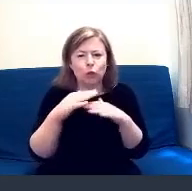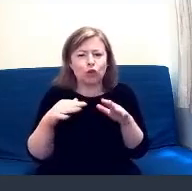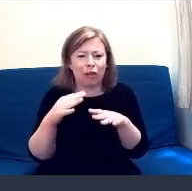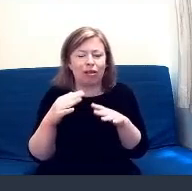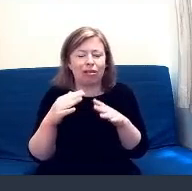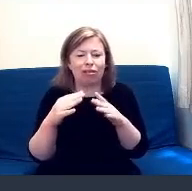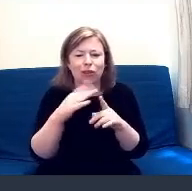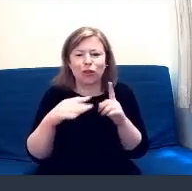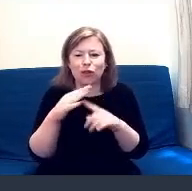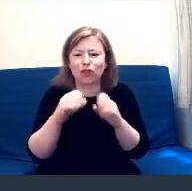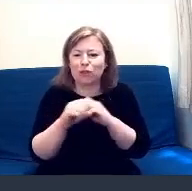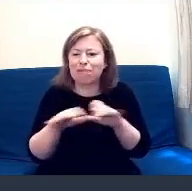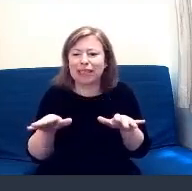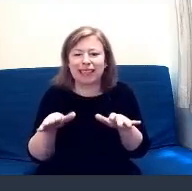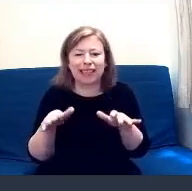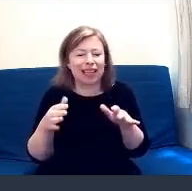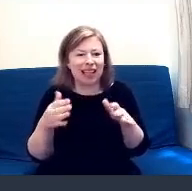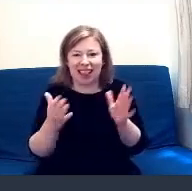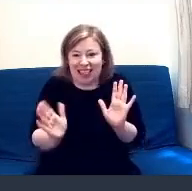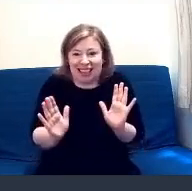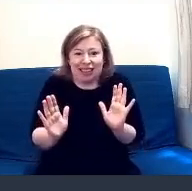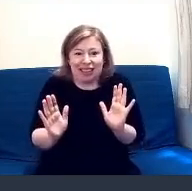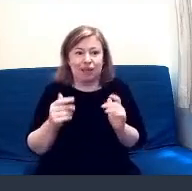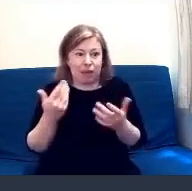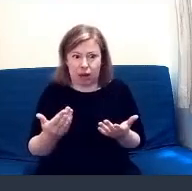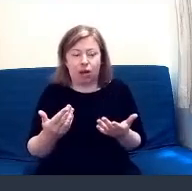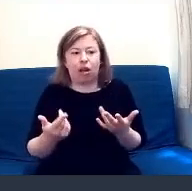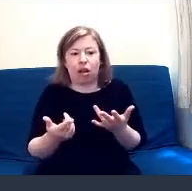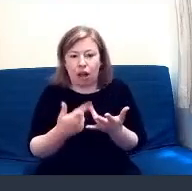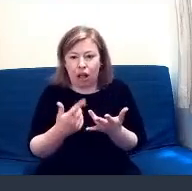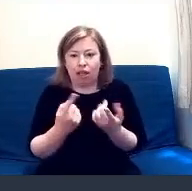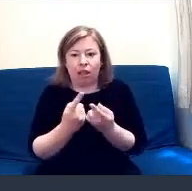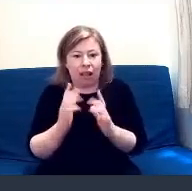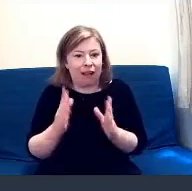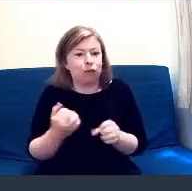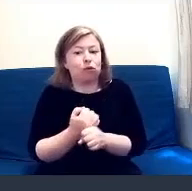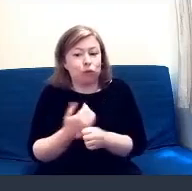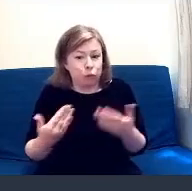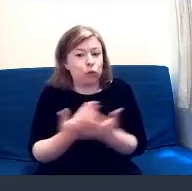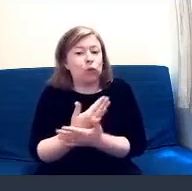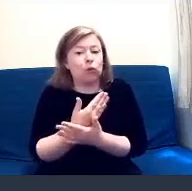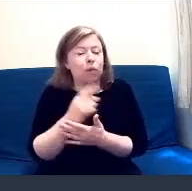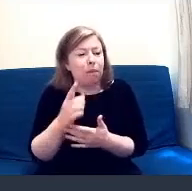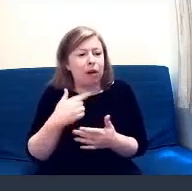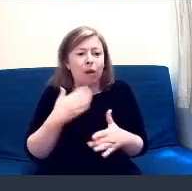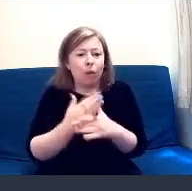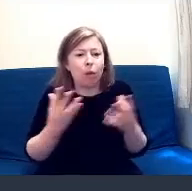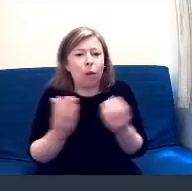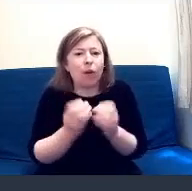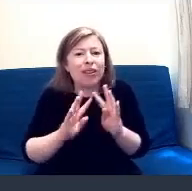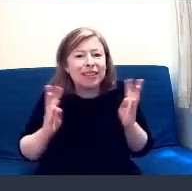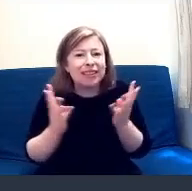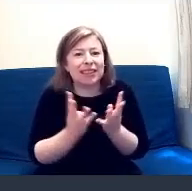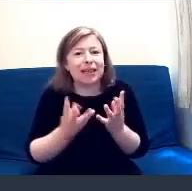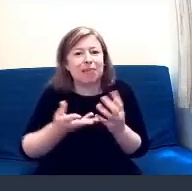doing all this kind of stuff is very new to me. But I have to say, working with the team and learning all these